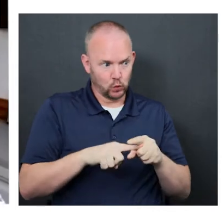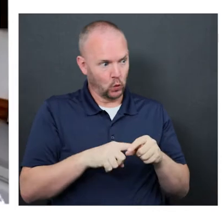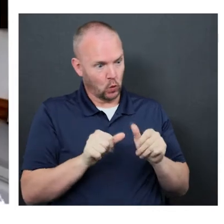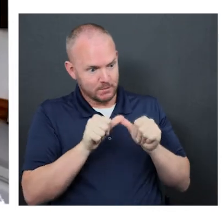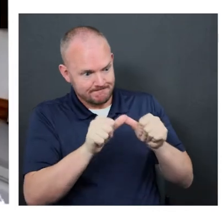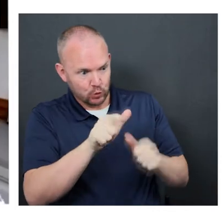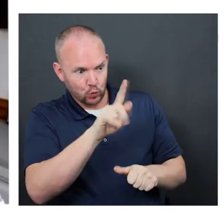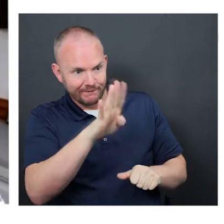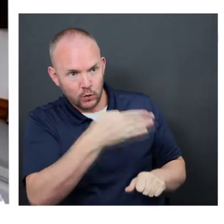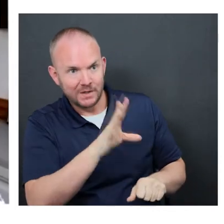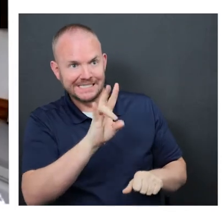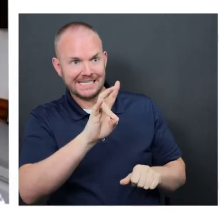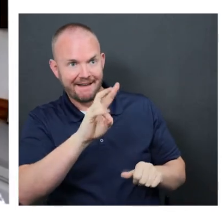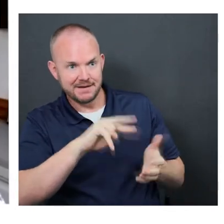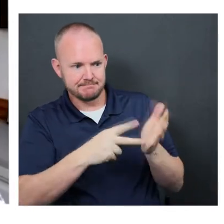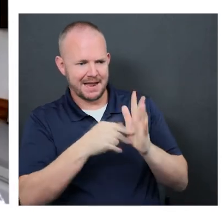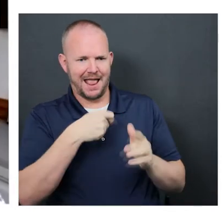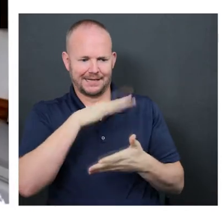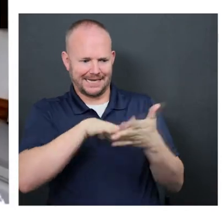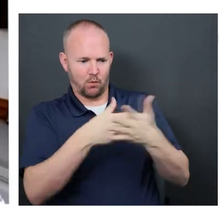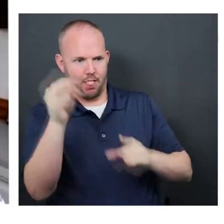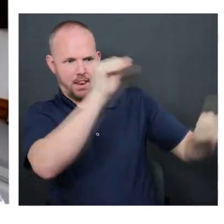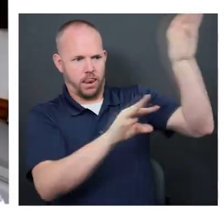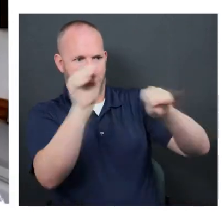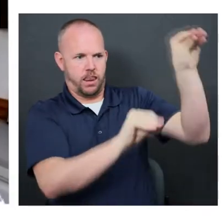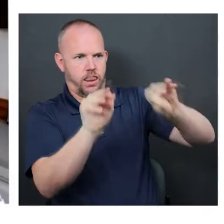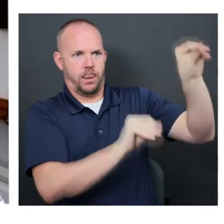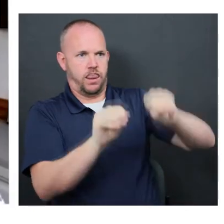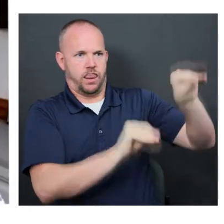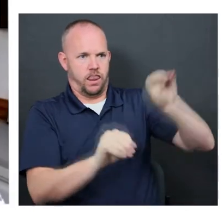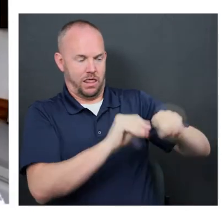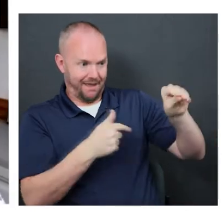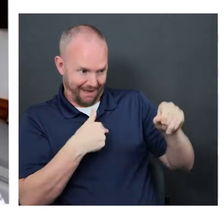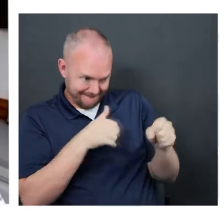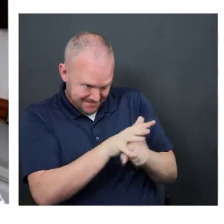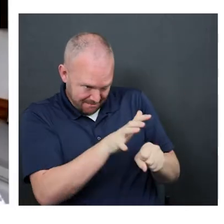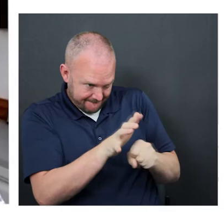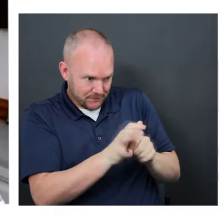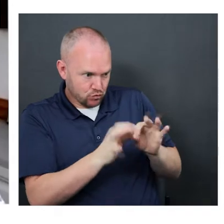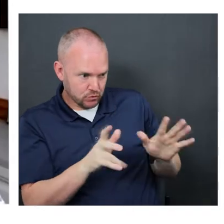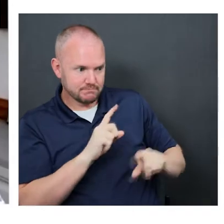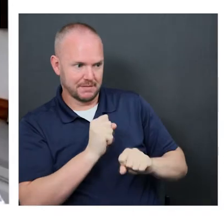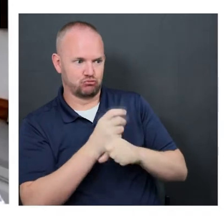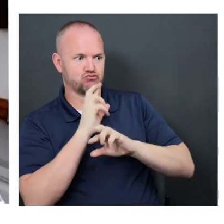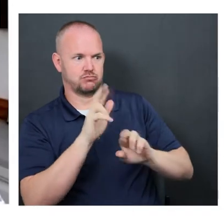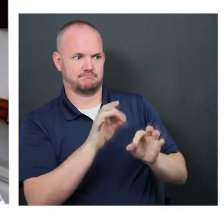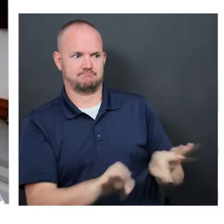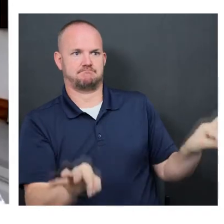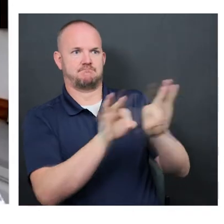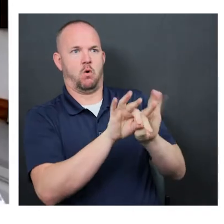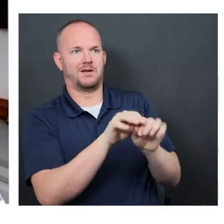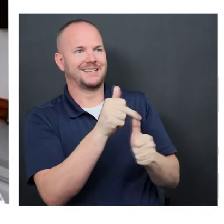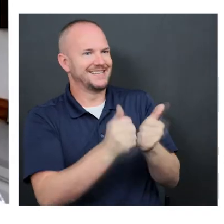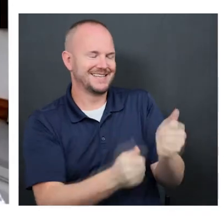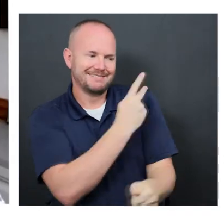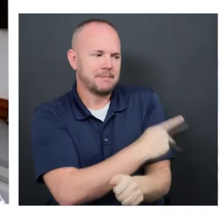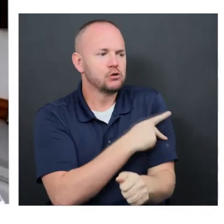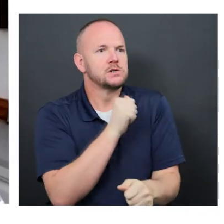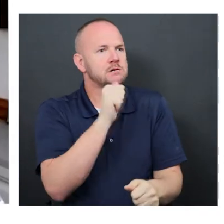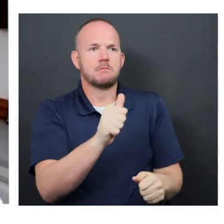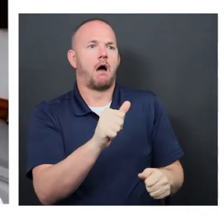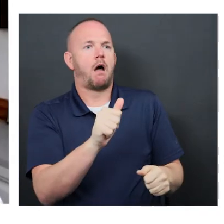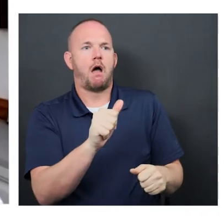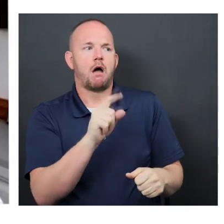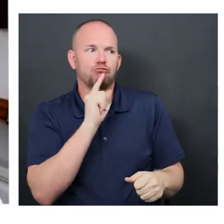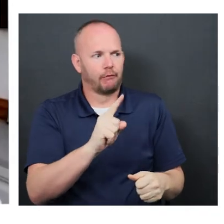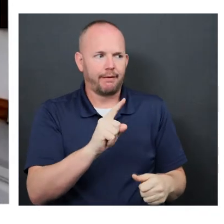We started moving our teams 24-7 so that we had coverage. Because in all honesty, these patients are not your typical